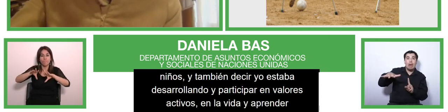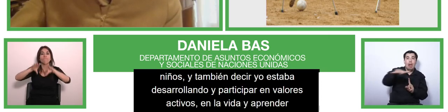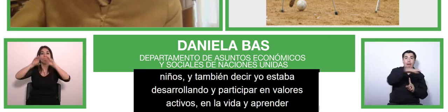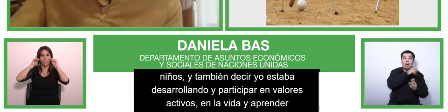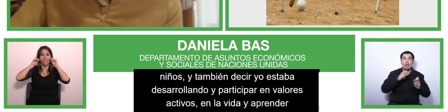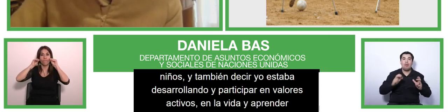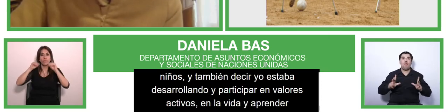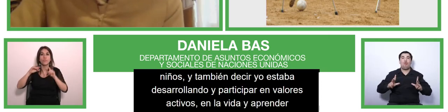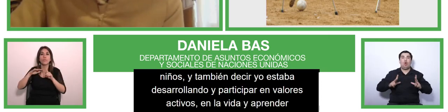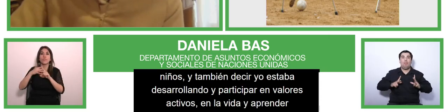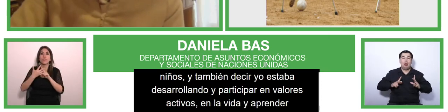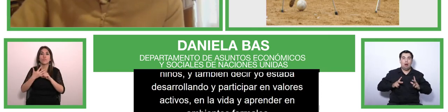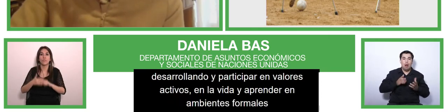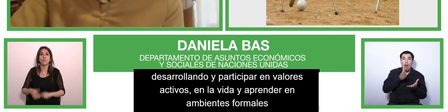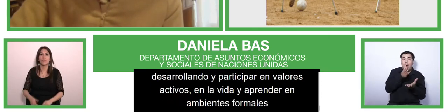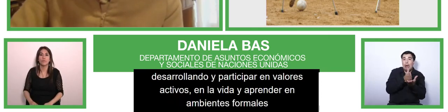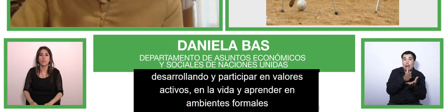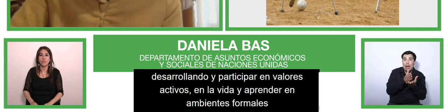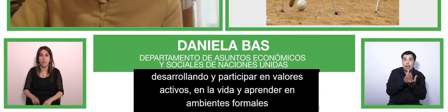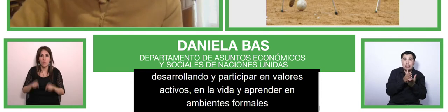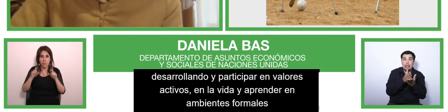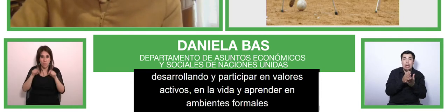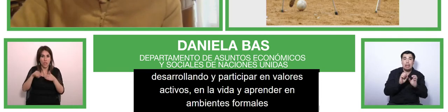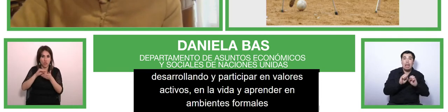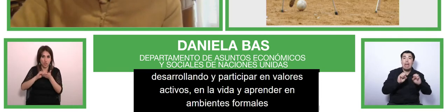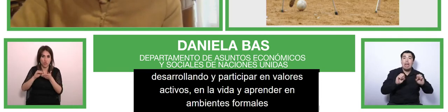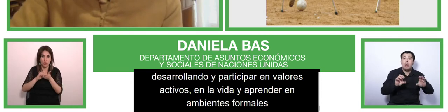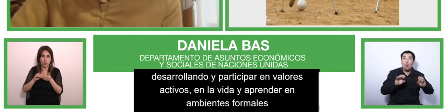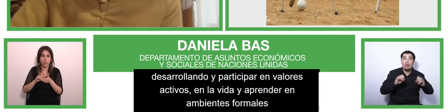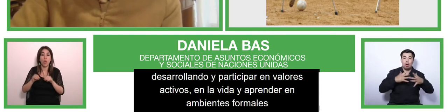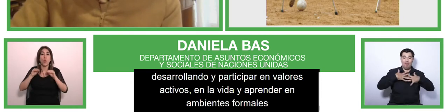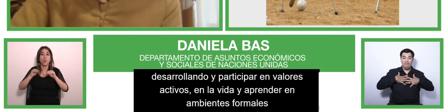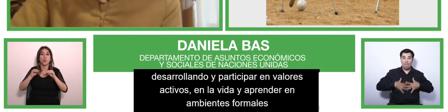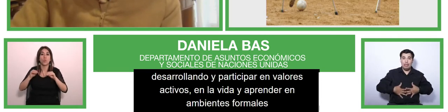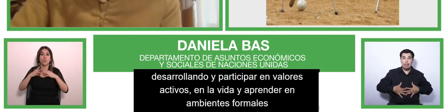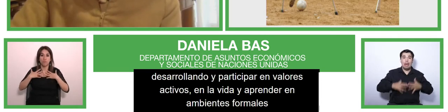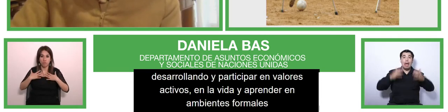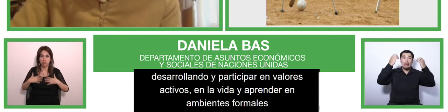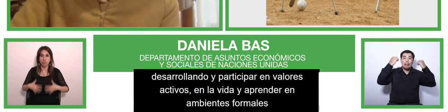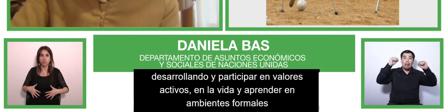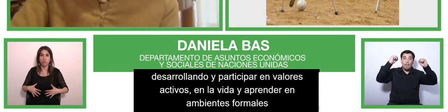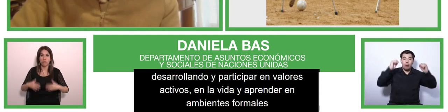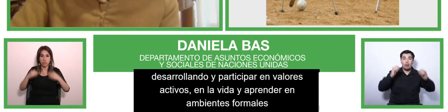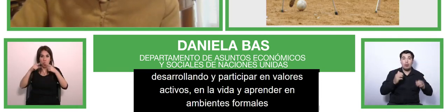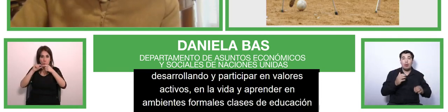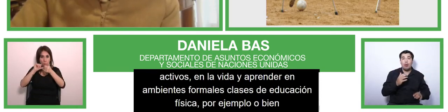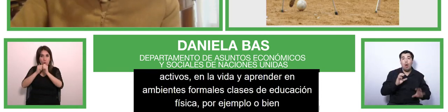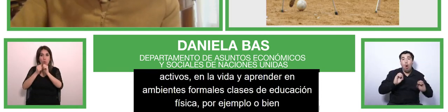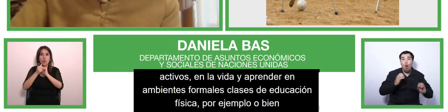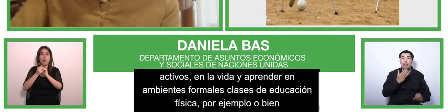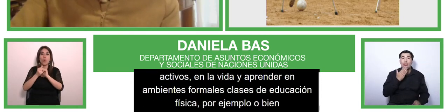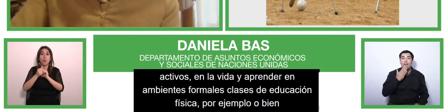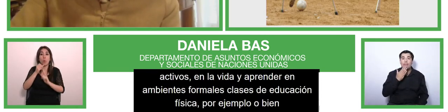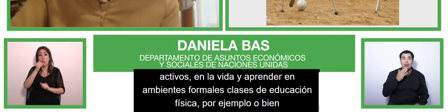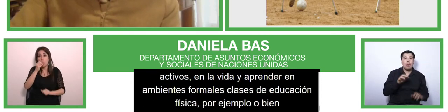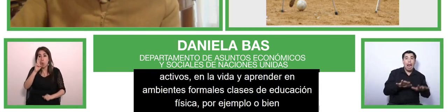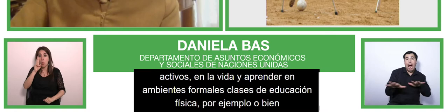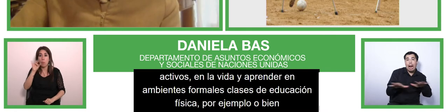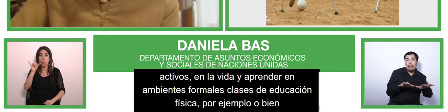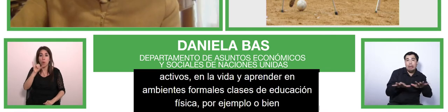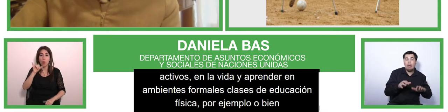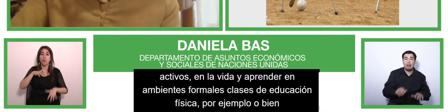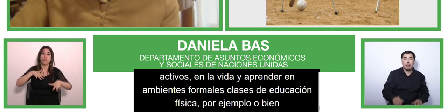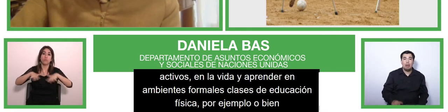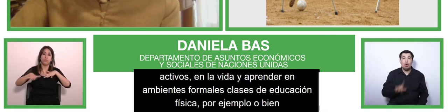now an example or non-formal informal education settings in the community or